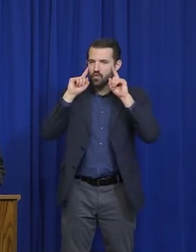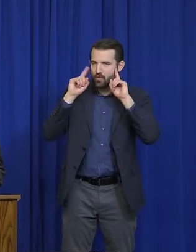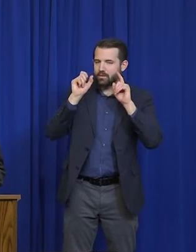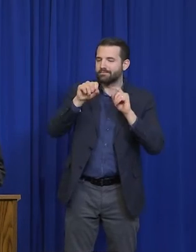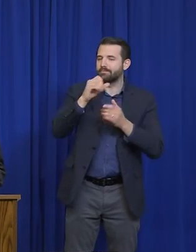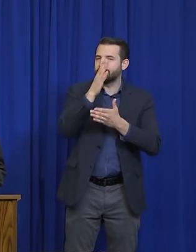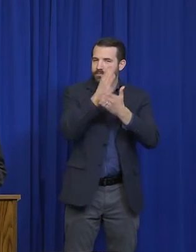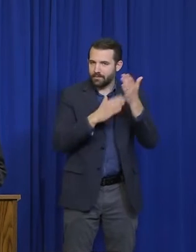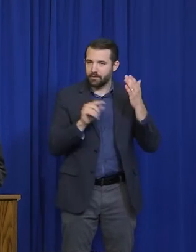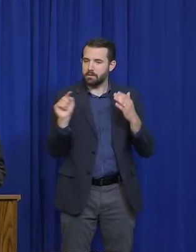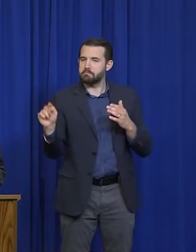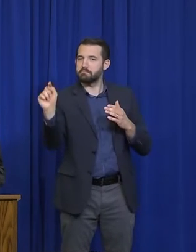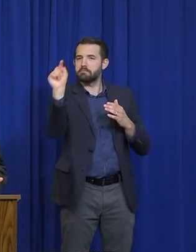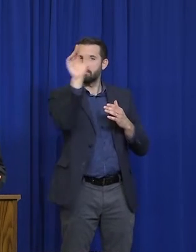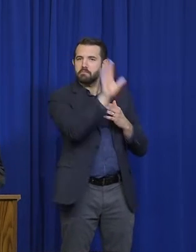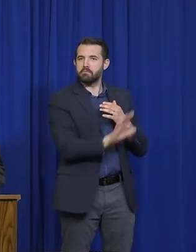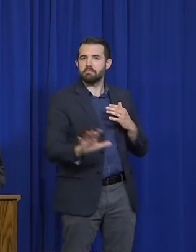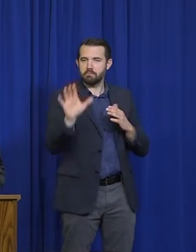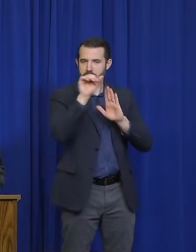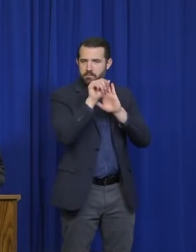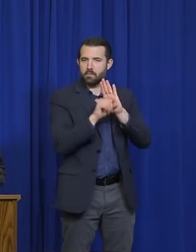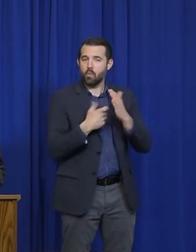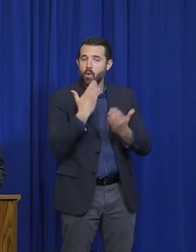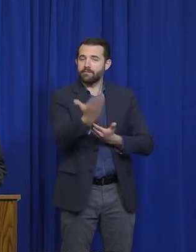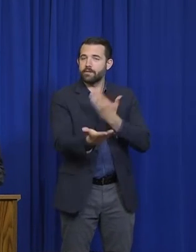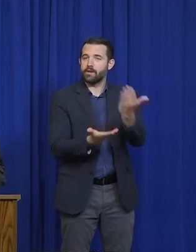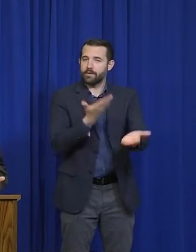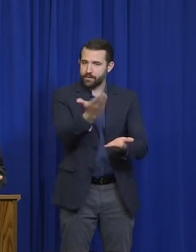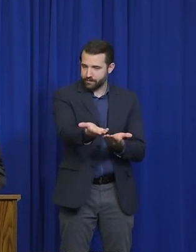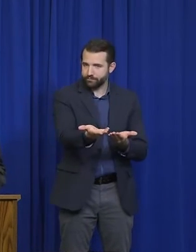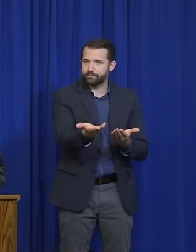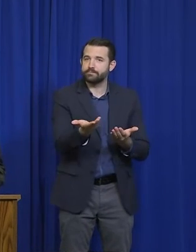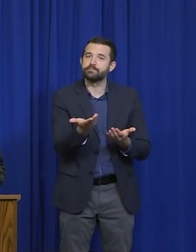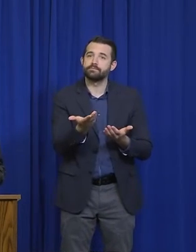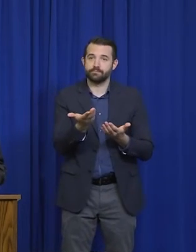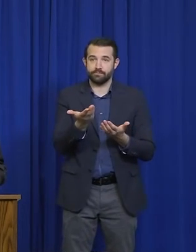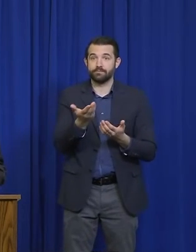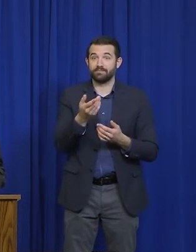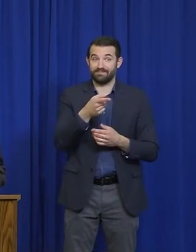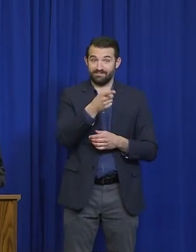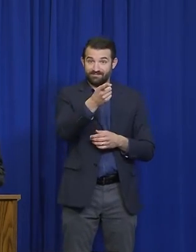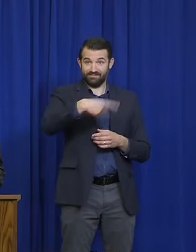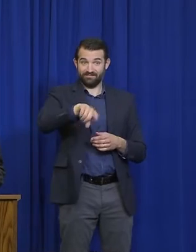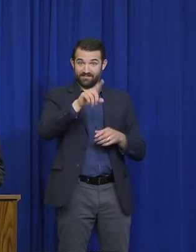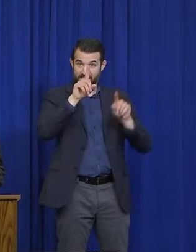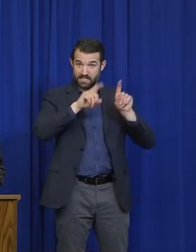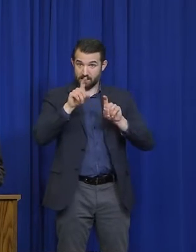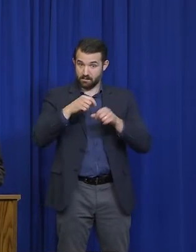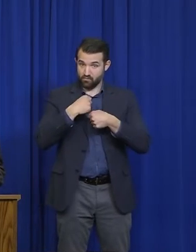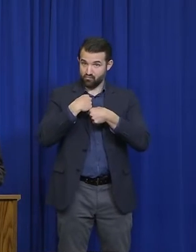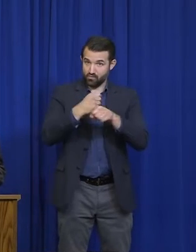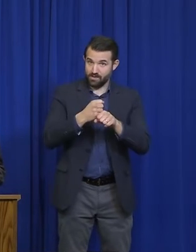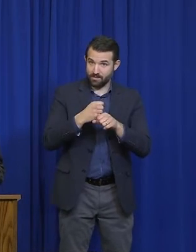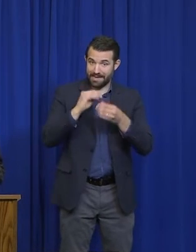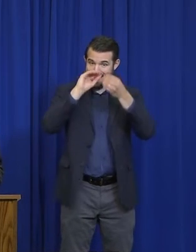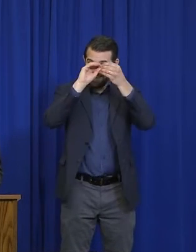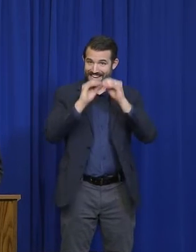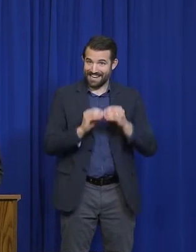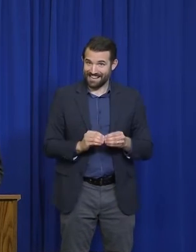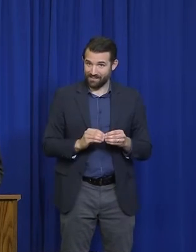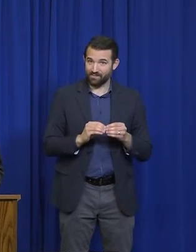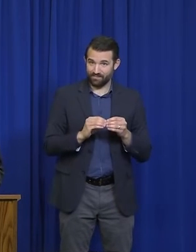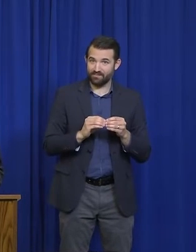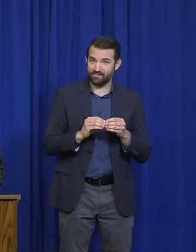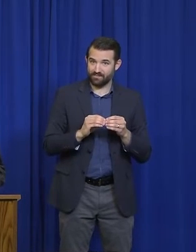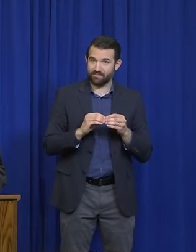offer antibody testing, and those tests generate data. They generate good data, but what's also important with having data is knowing